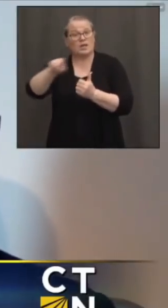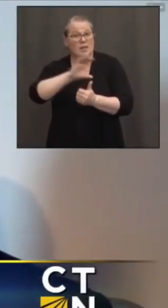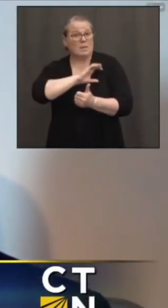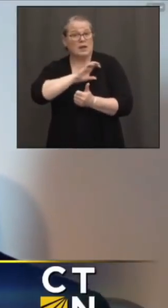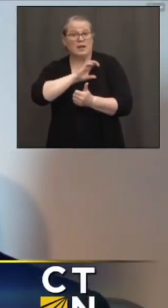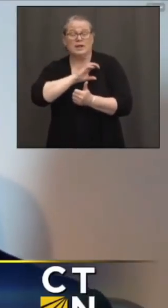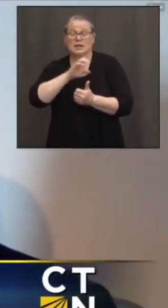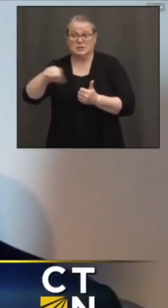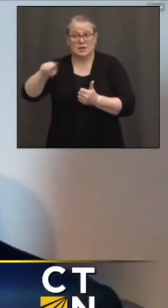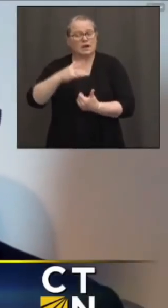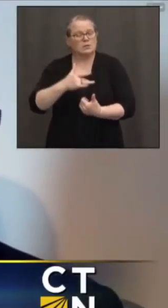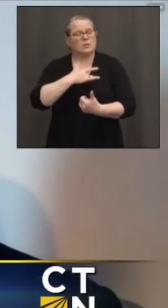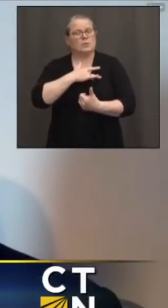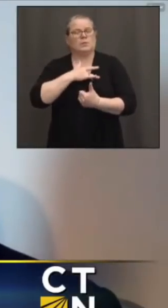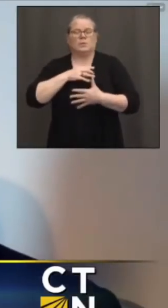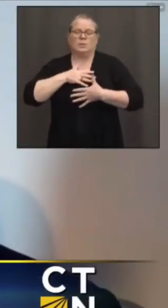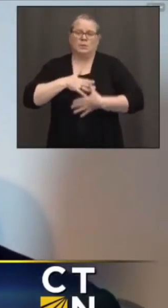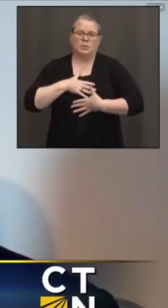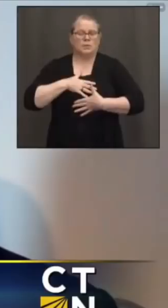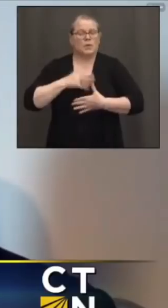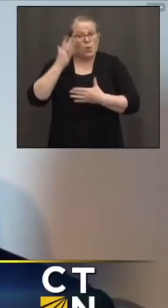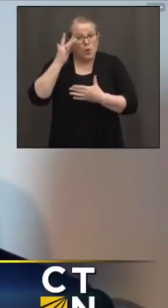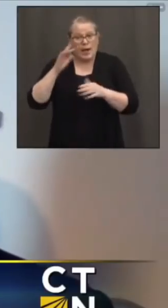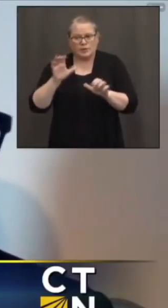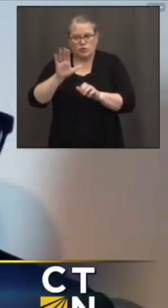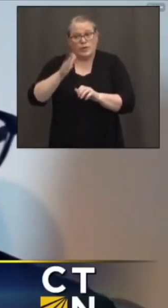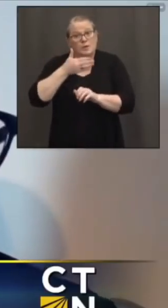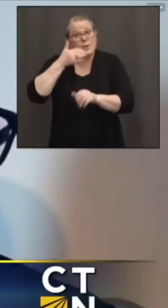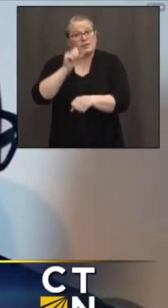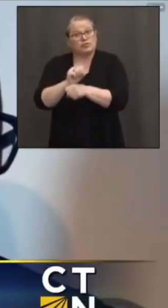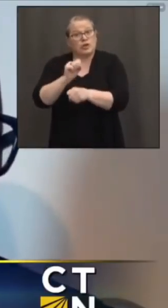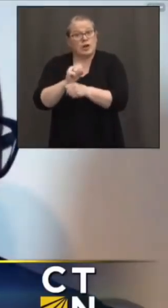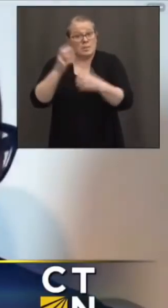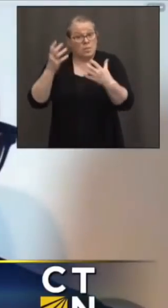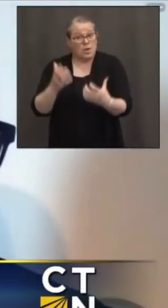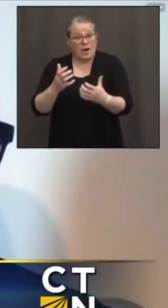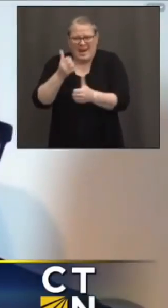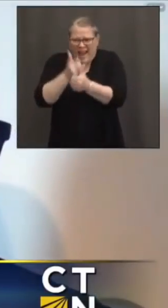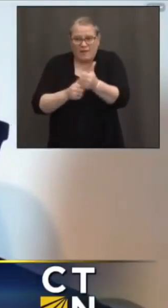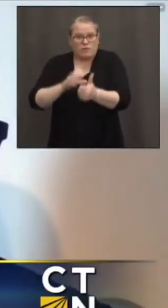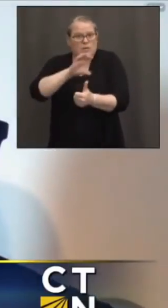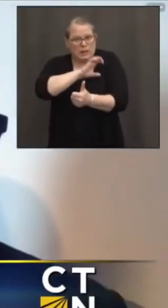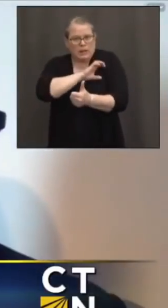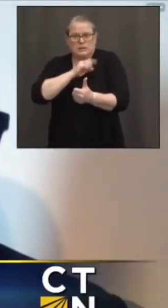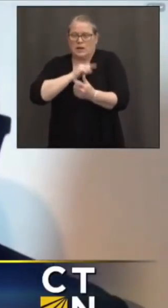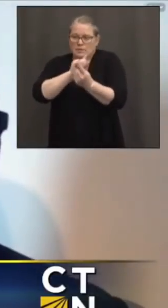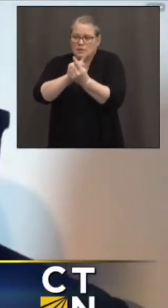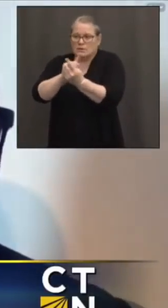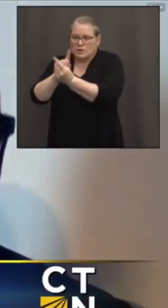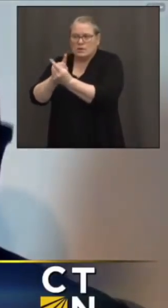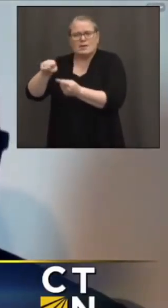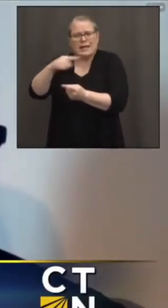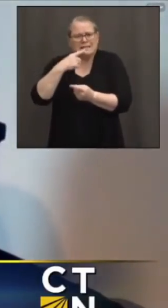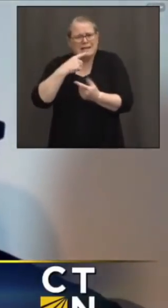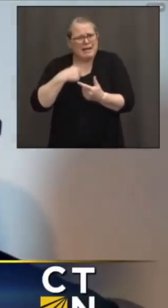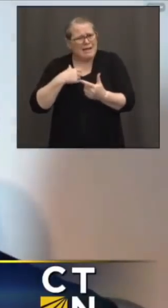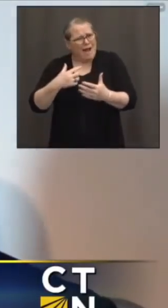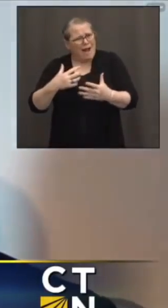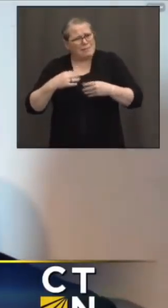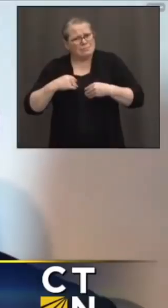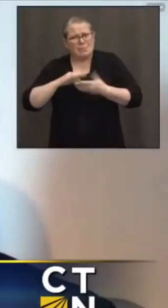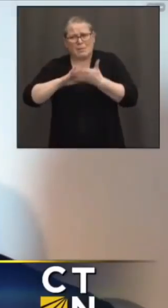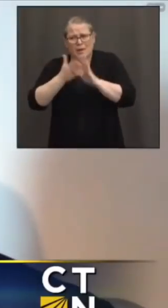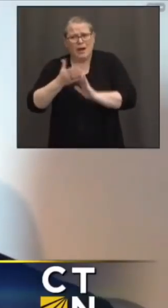challenged because they want to do the very best job that they can. Every single police officer that I've talked to says, I took this job to help people.